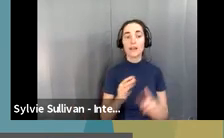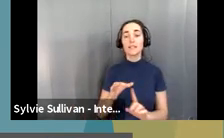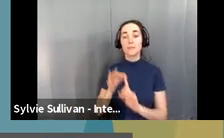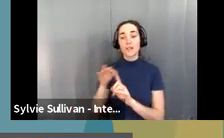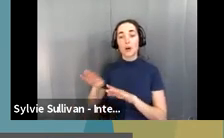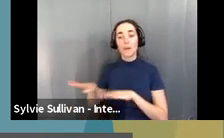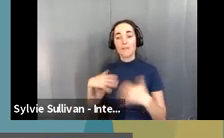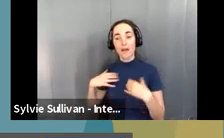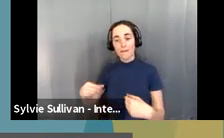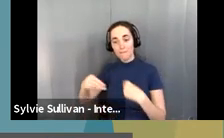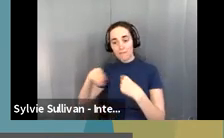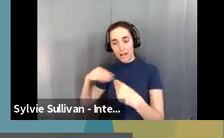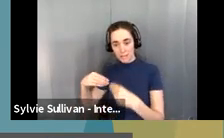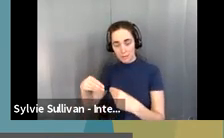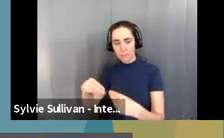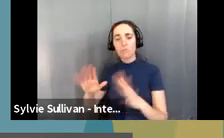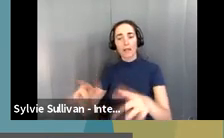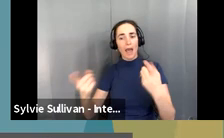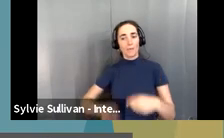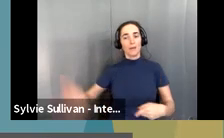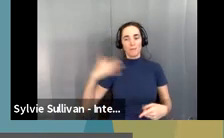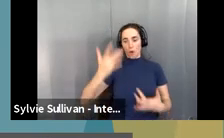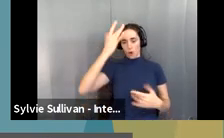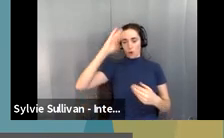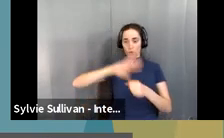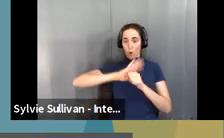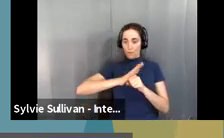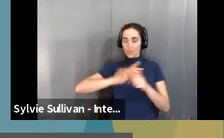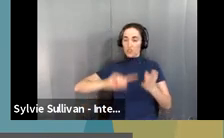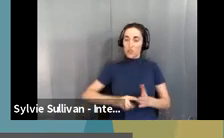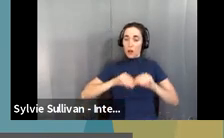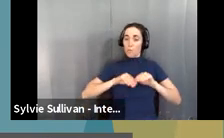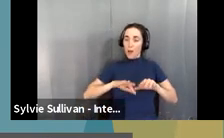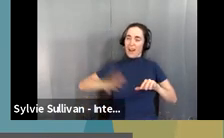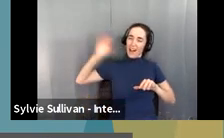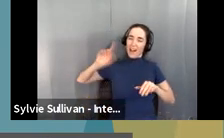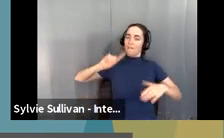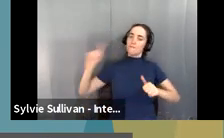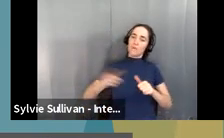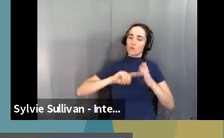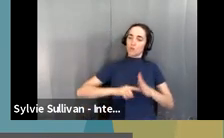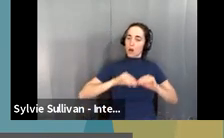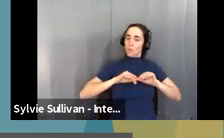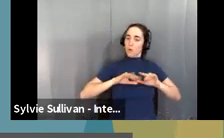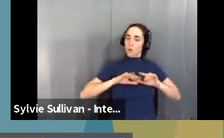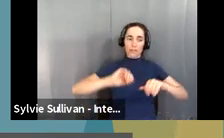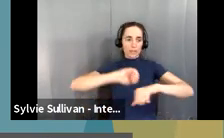that came into play when the pandemic began, um, are actually still ongoing. Um,